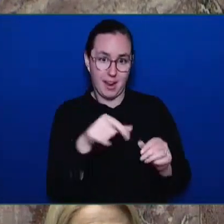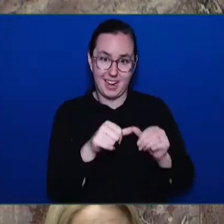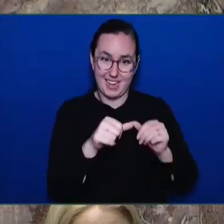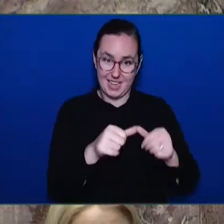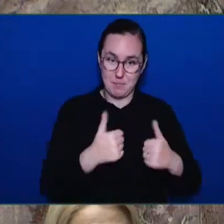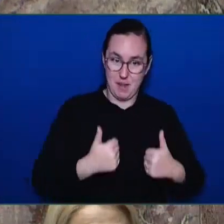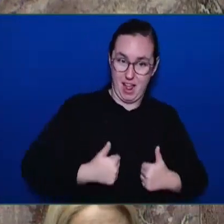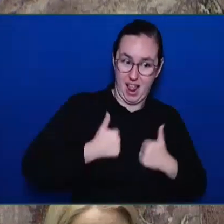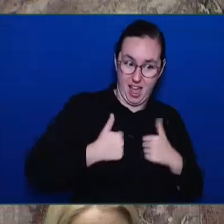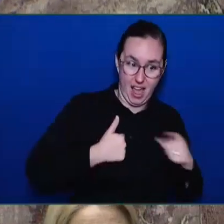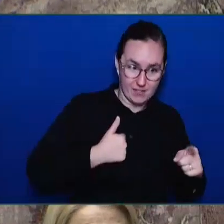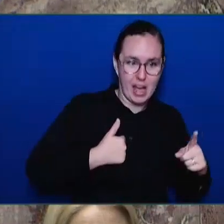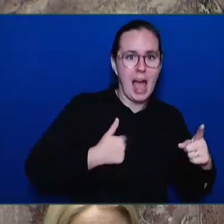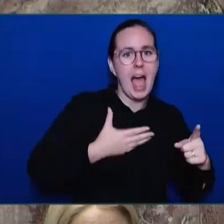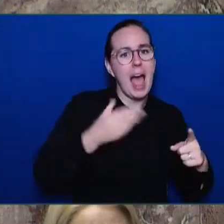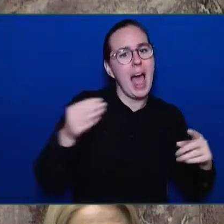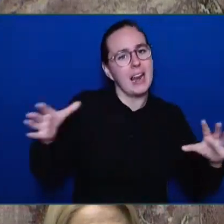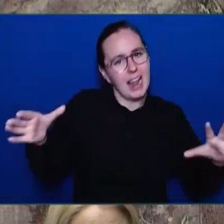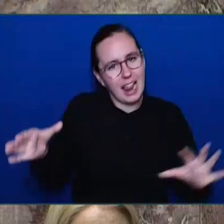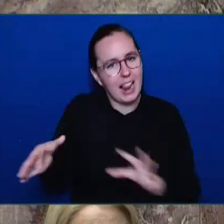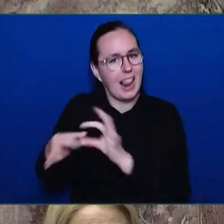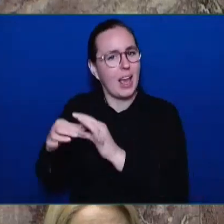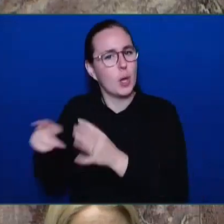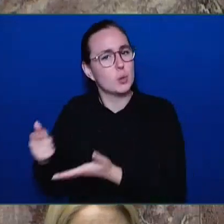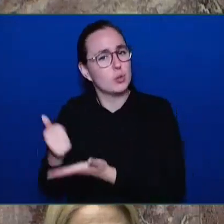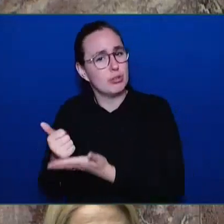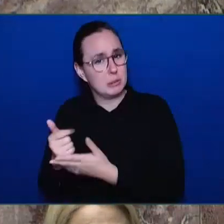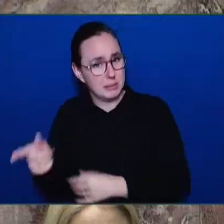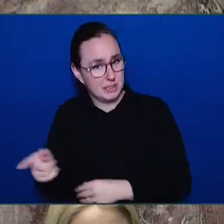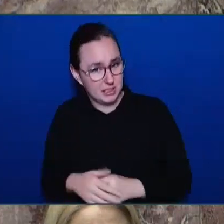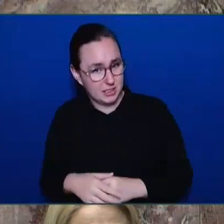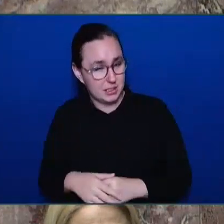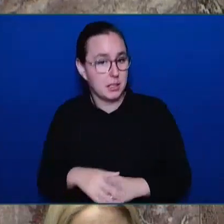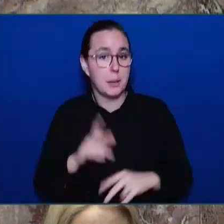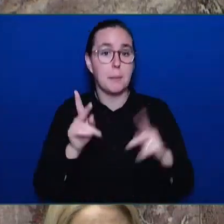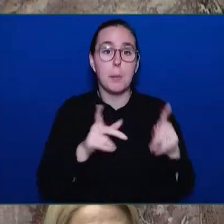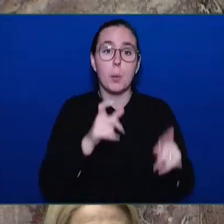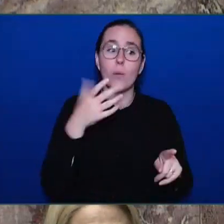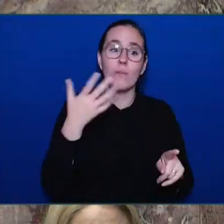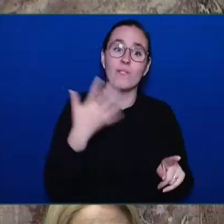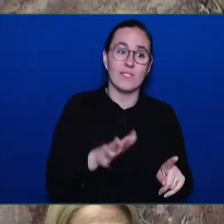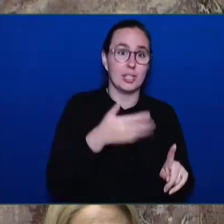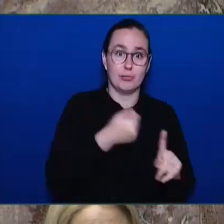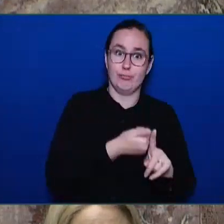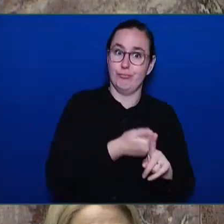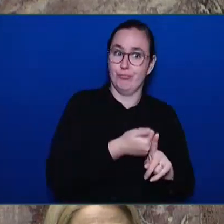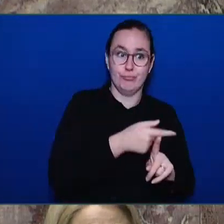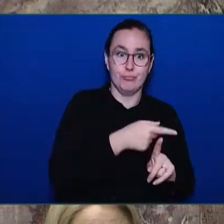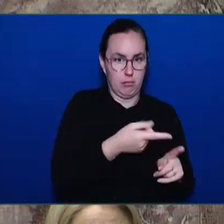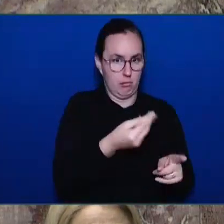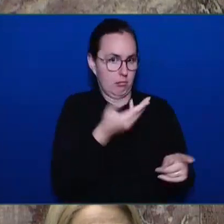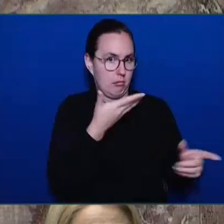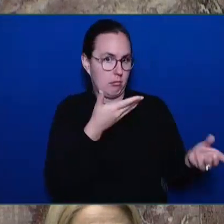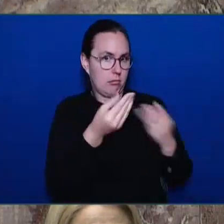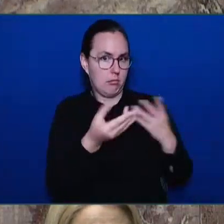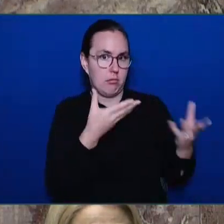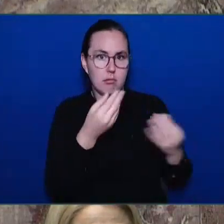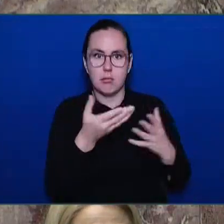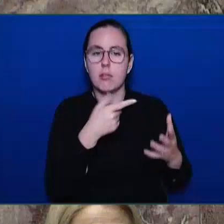again from people with lived experiences. We have heard that from the families who have had loved ones who have died.